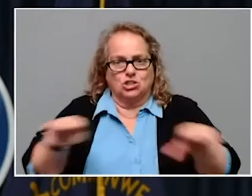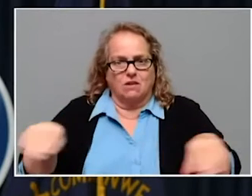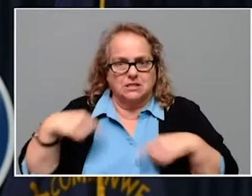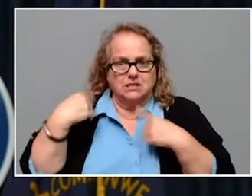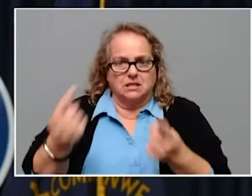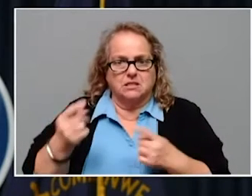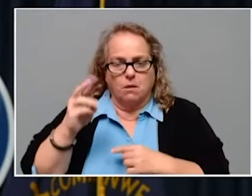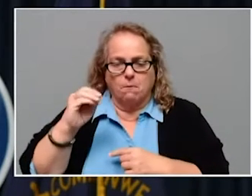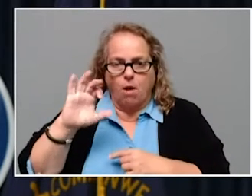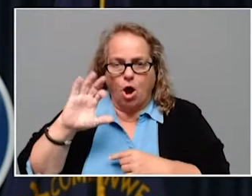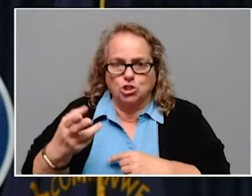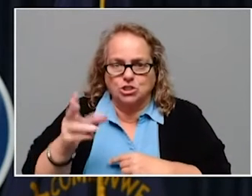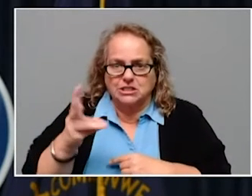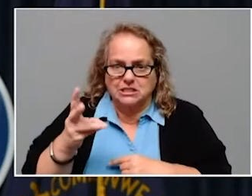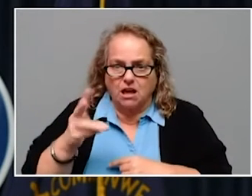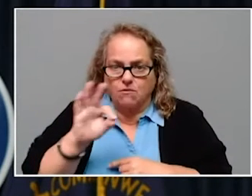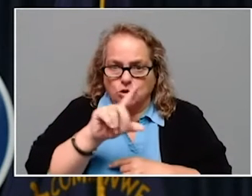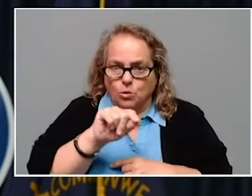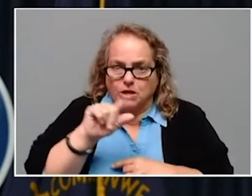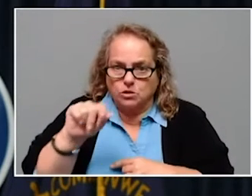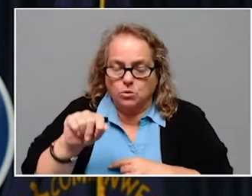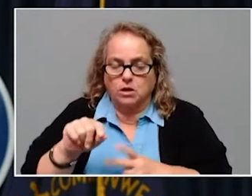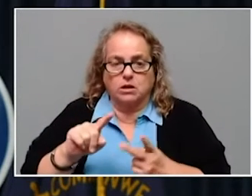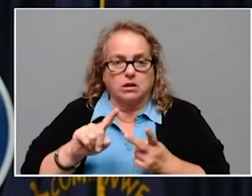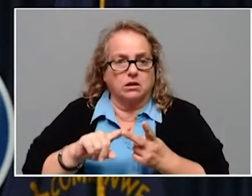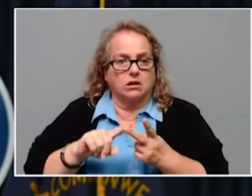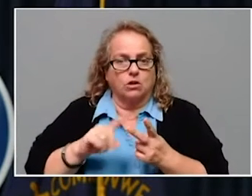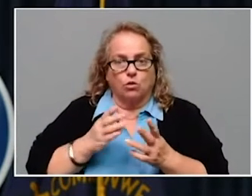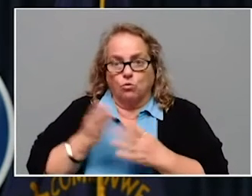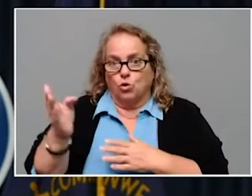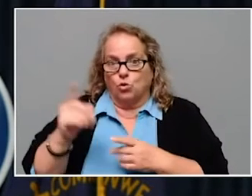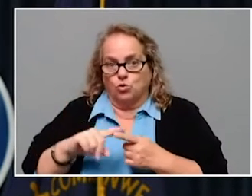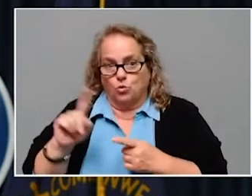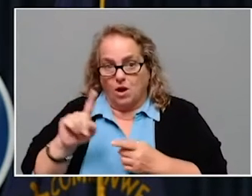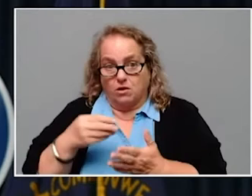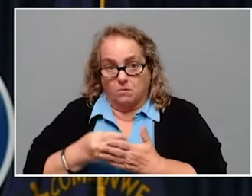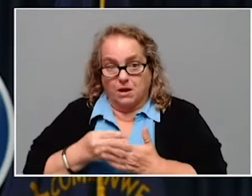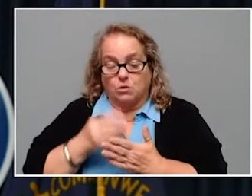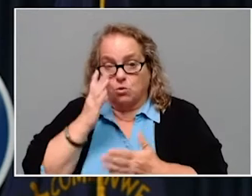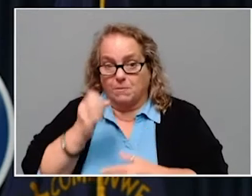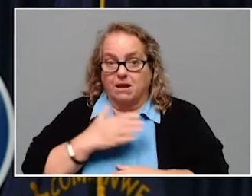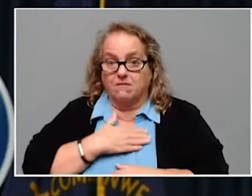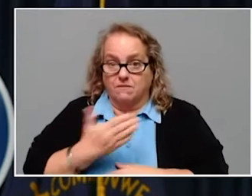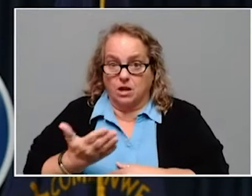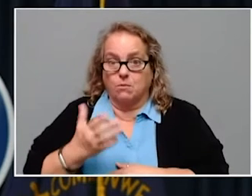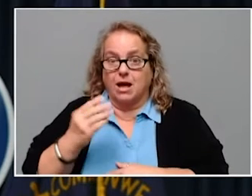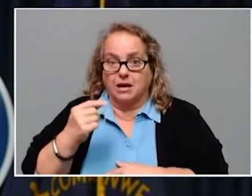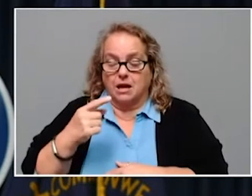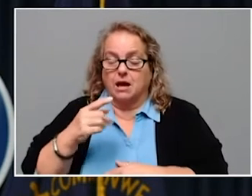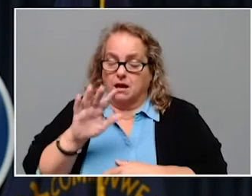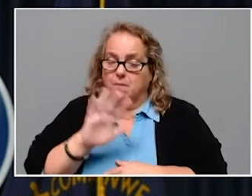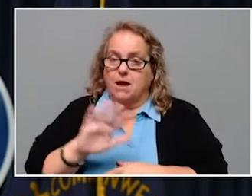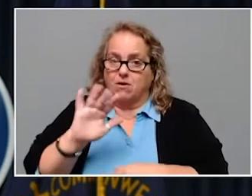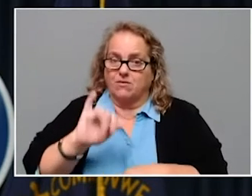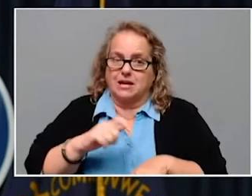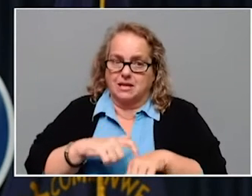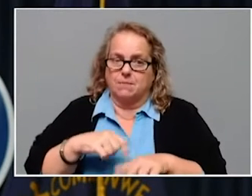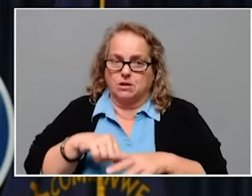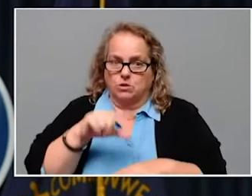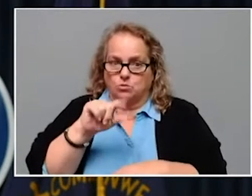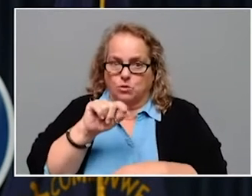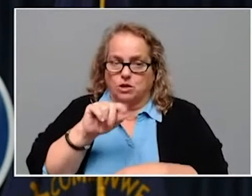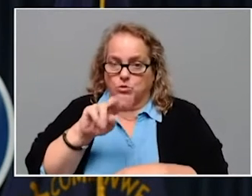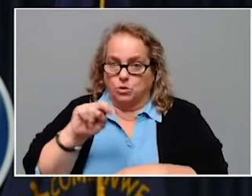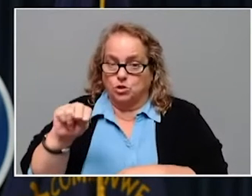2020 all the way through when these dollars would be available at about that time in 2022. It's all